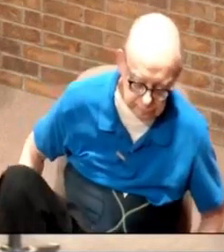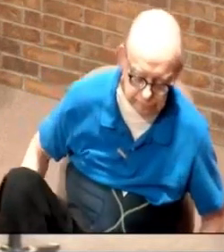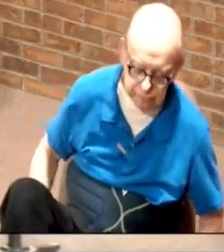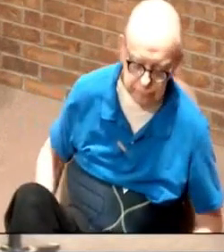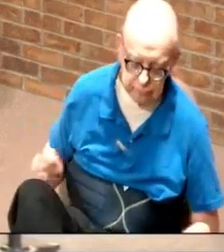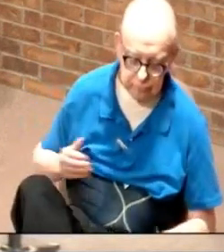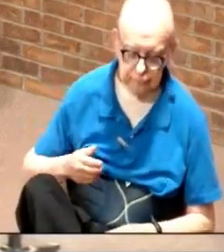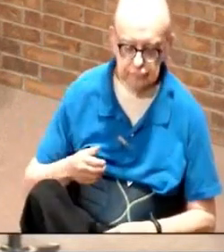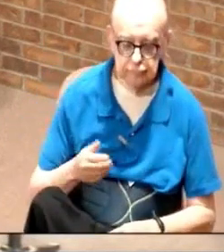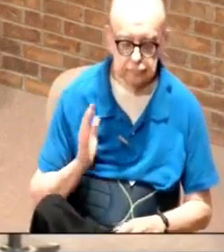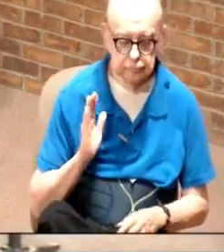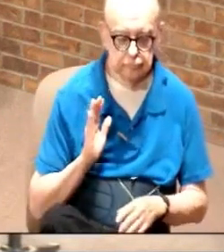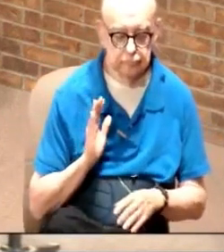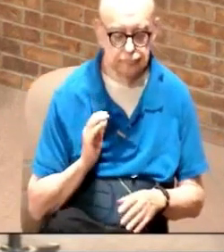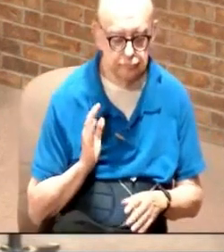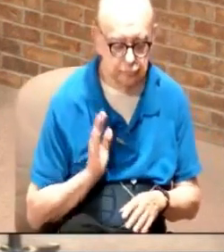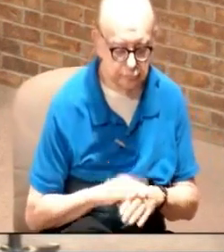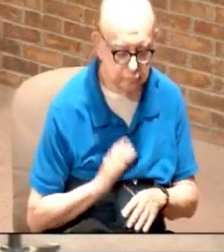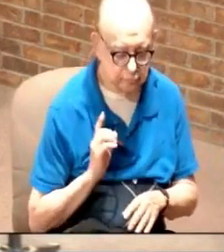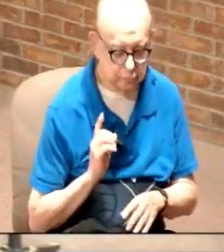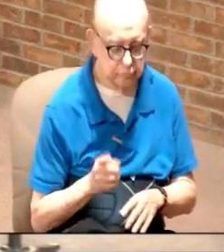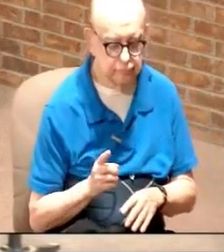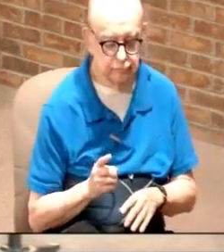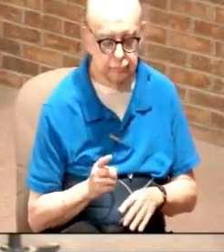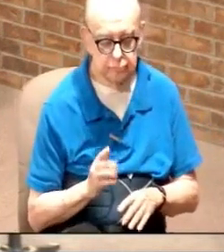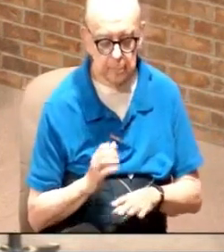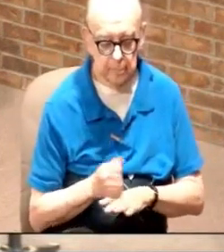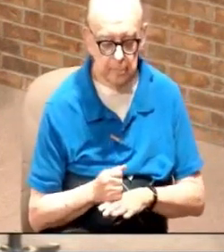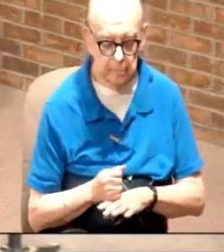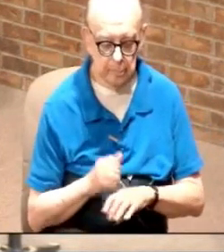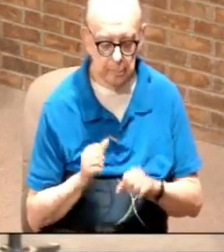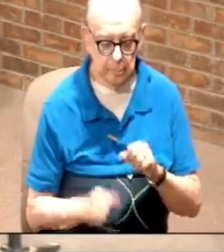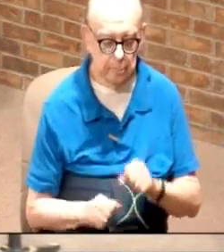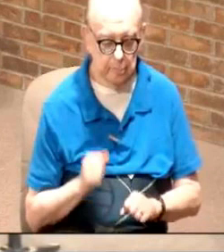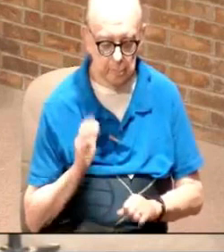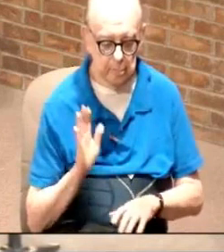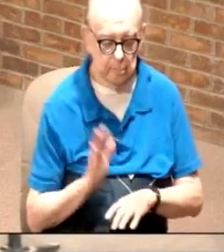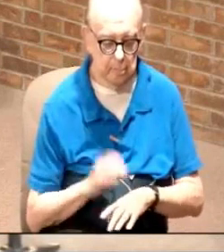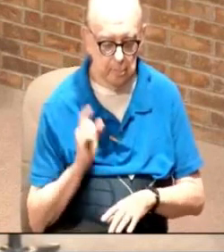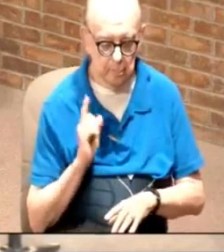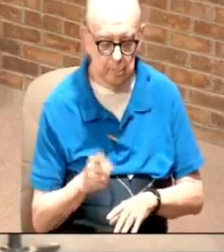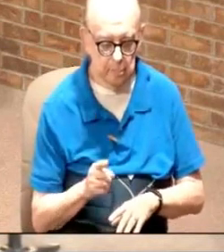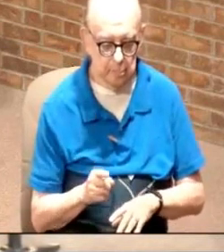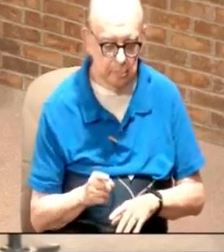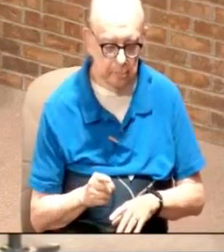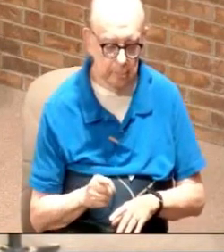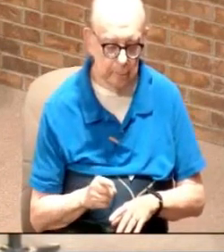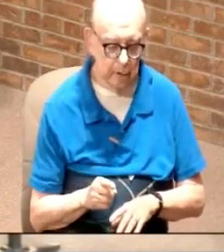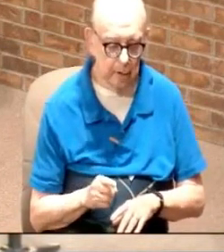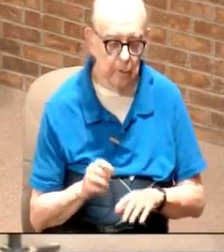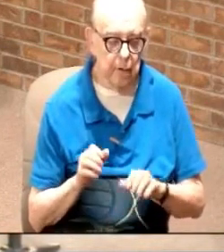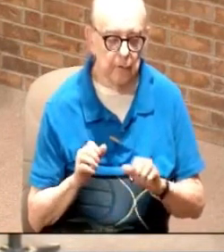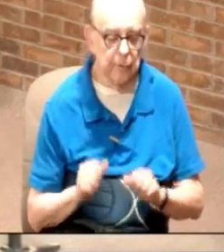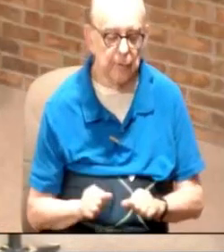he does not call you based upon your abilities he calls you based upon your availability